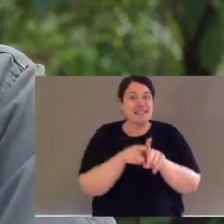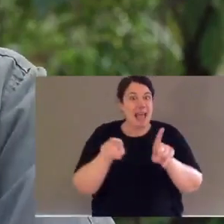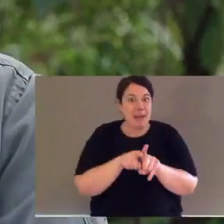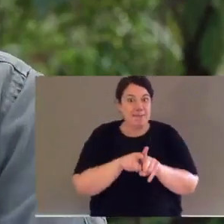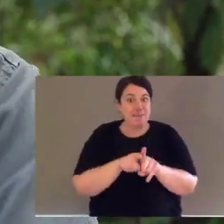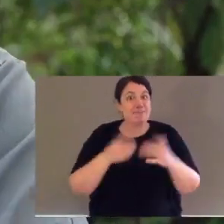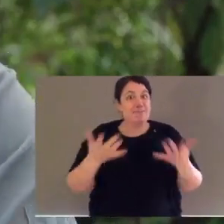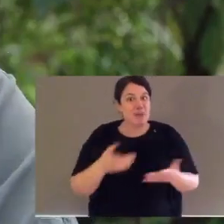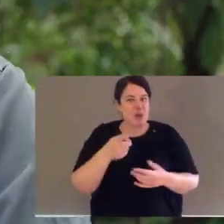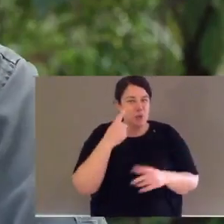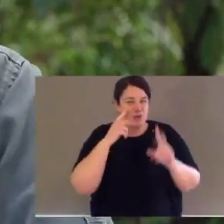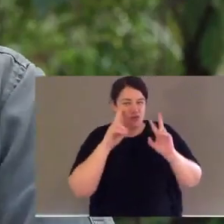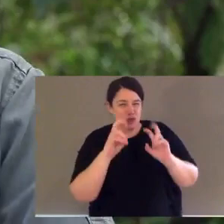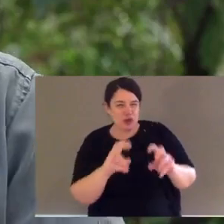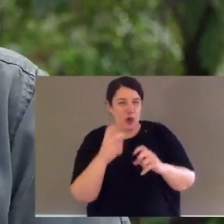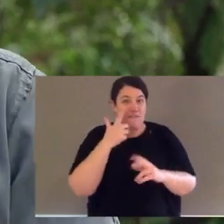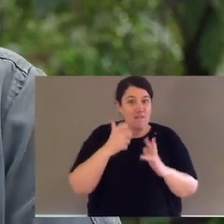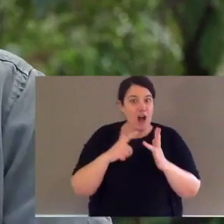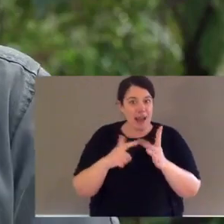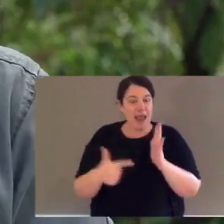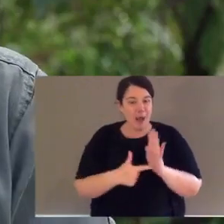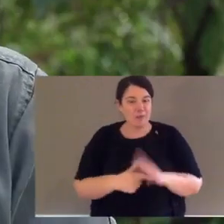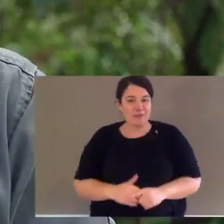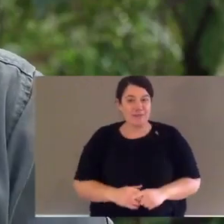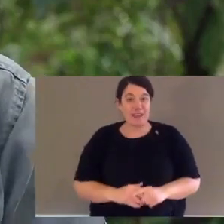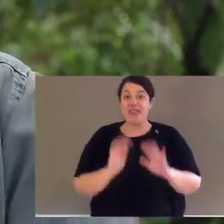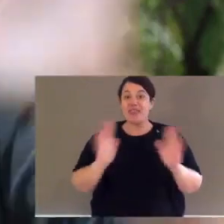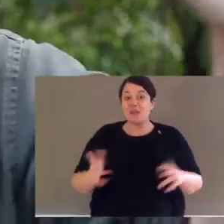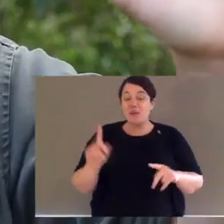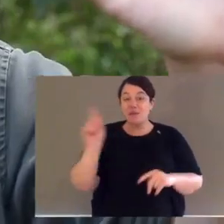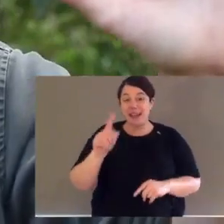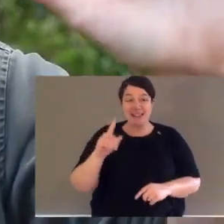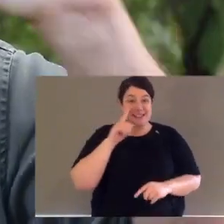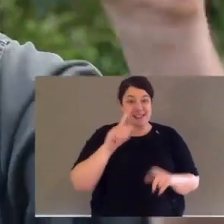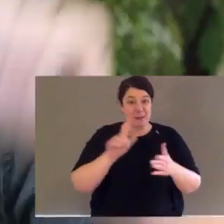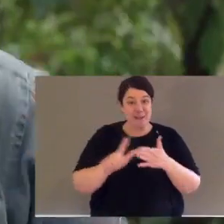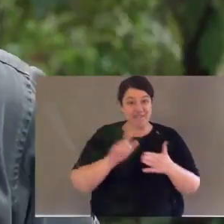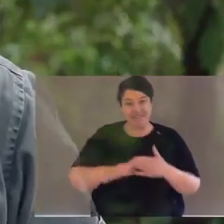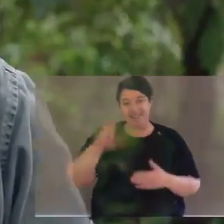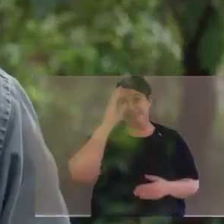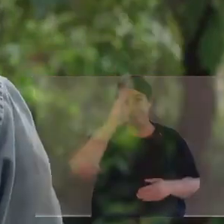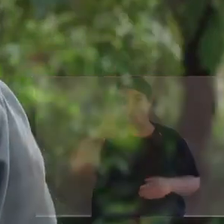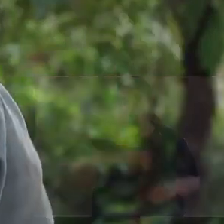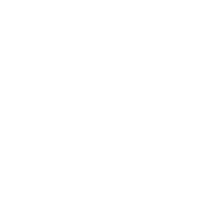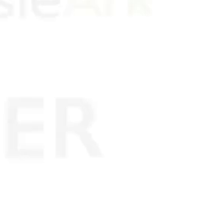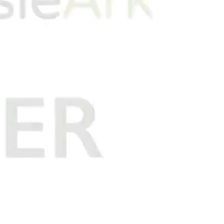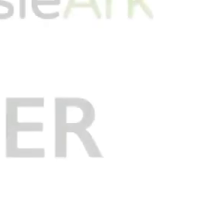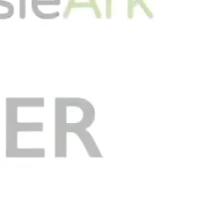other mammals, marsupials, that live where Palmer wallabies do. That's all for today. See you later.